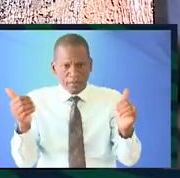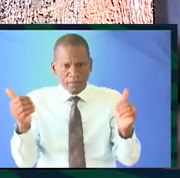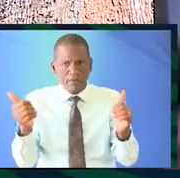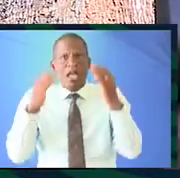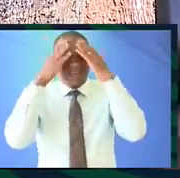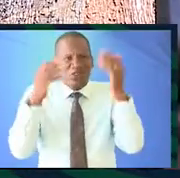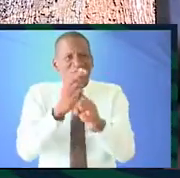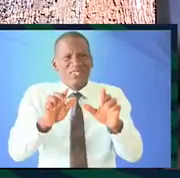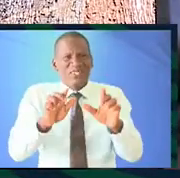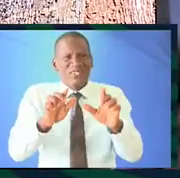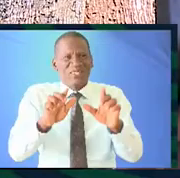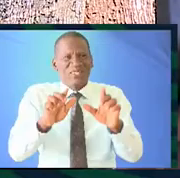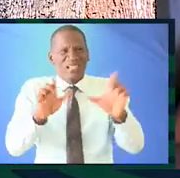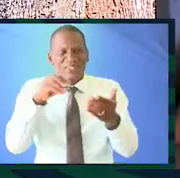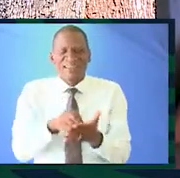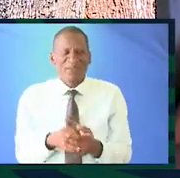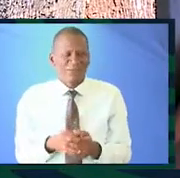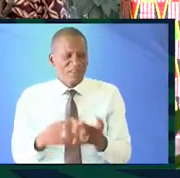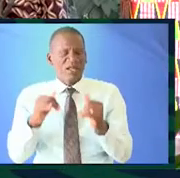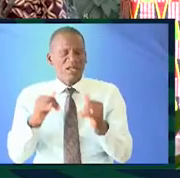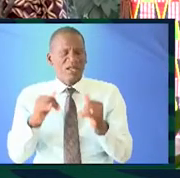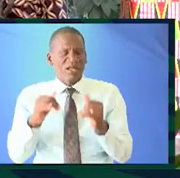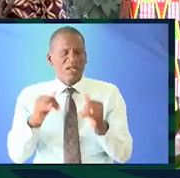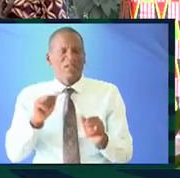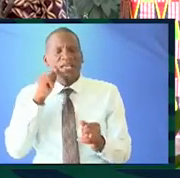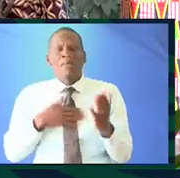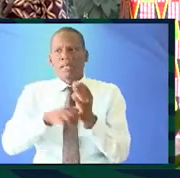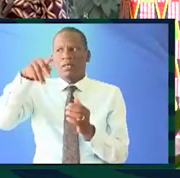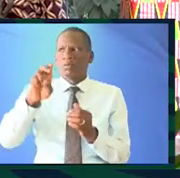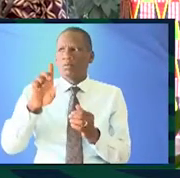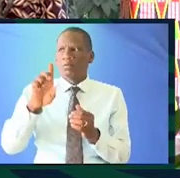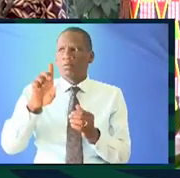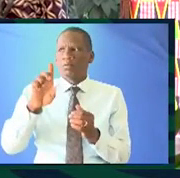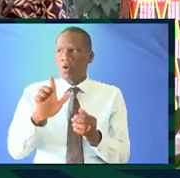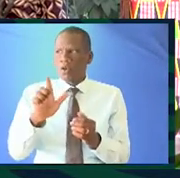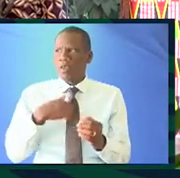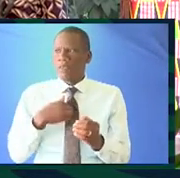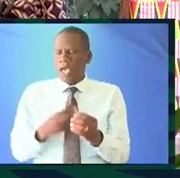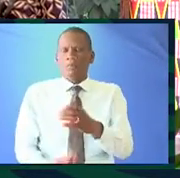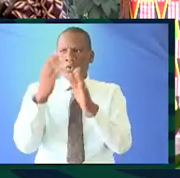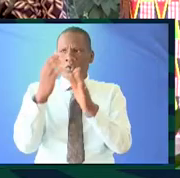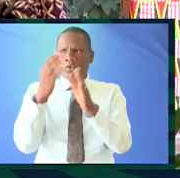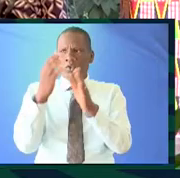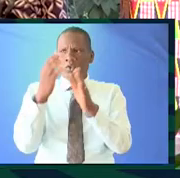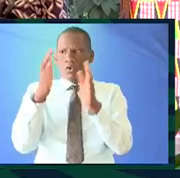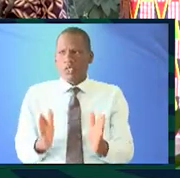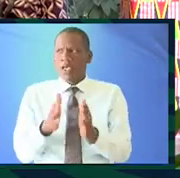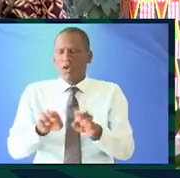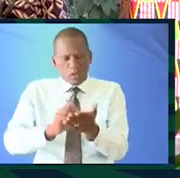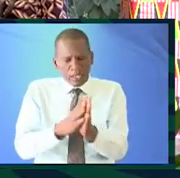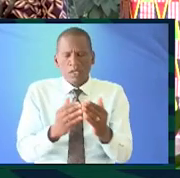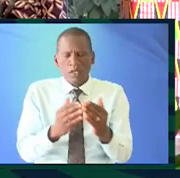my name is Paul Mbugua I'm a content producer and